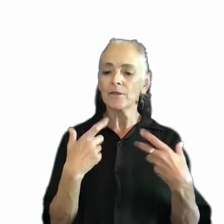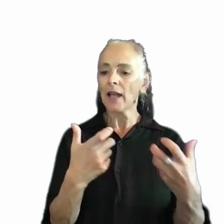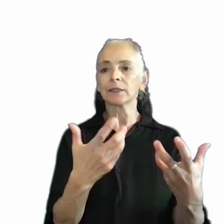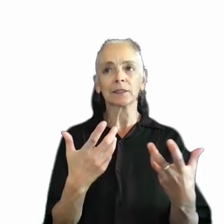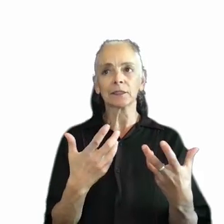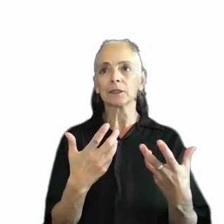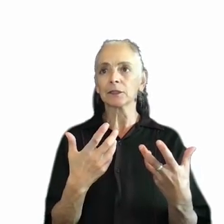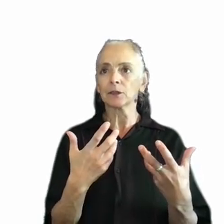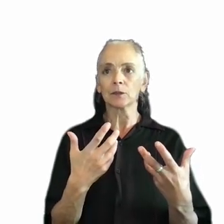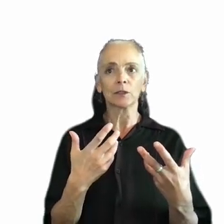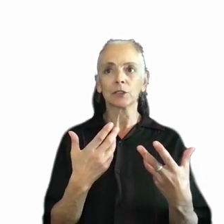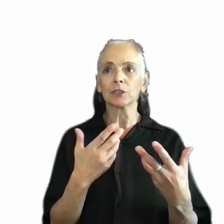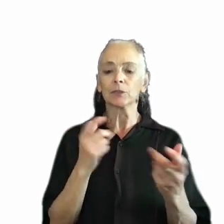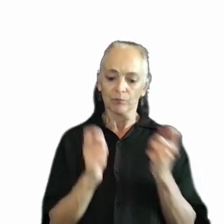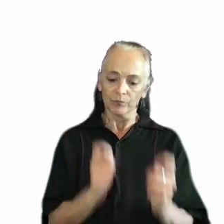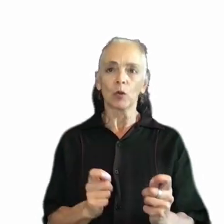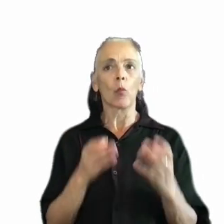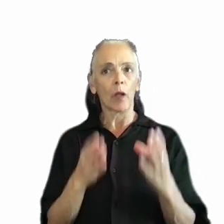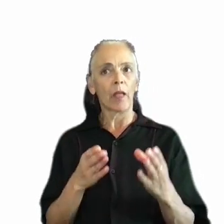way throughout feature development.